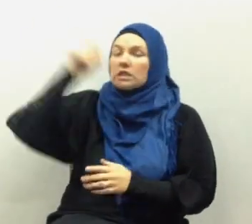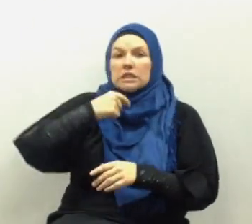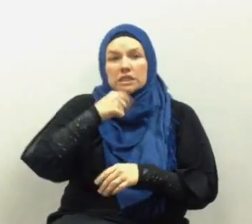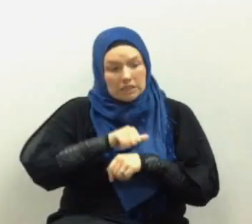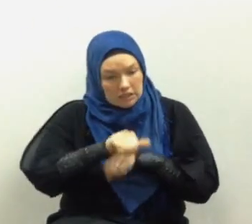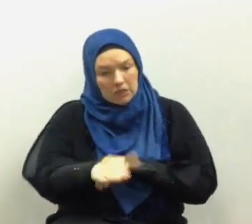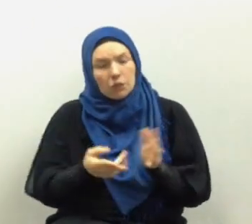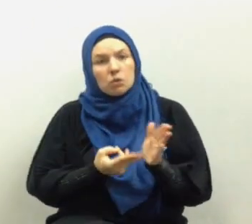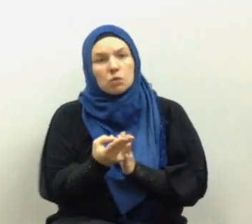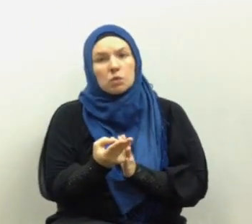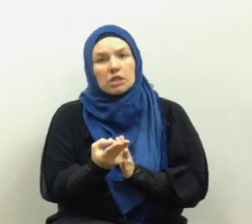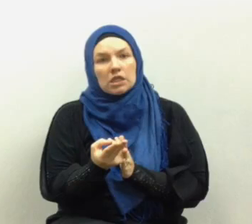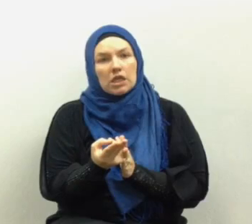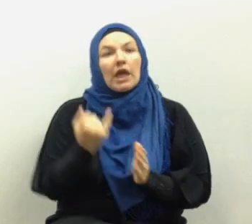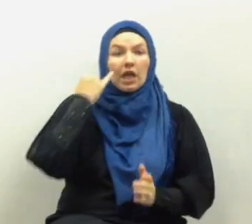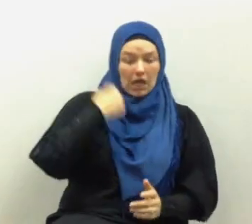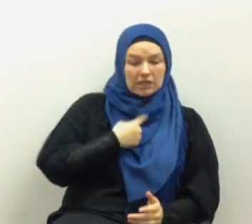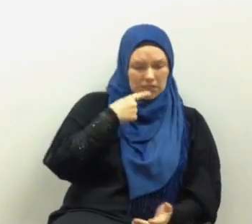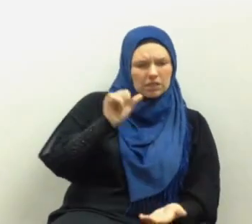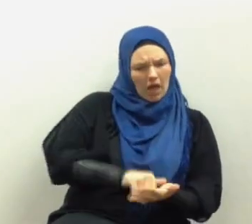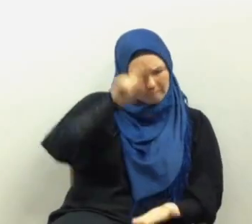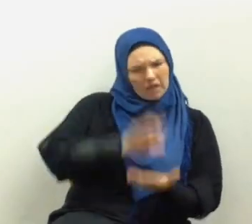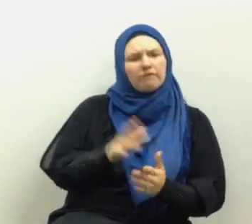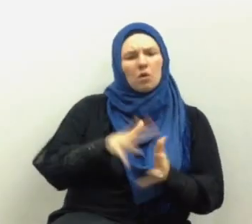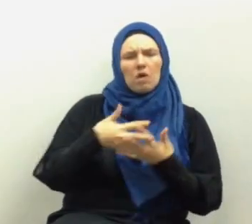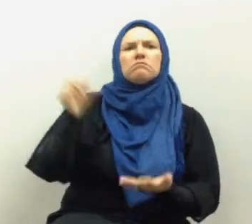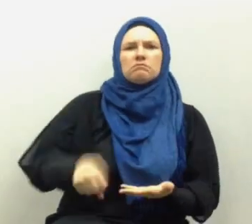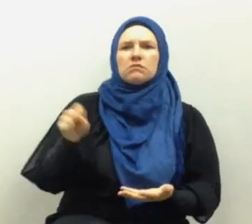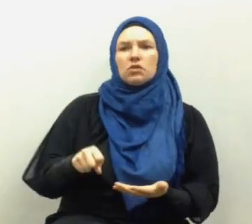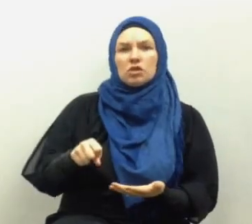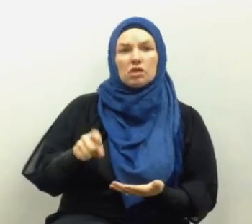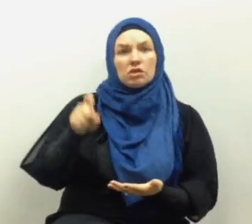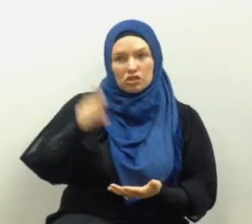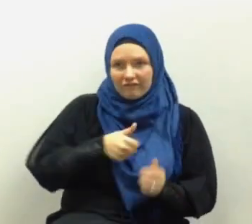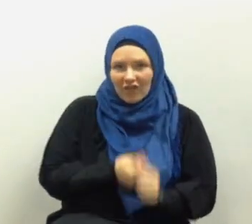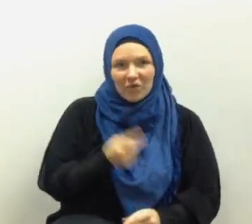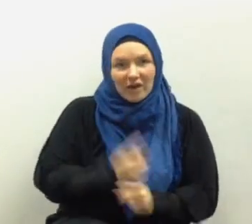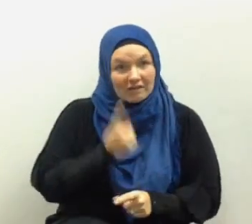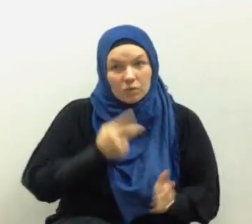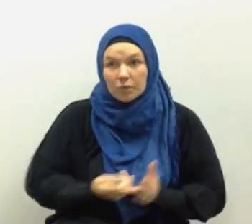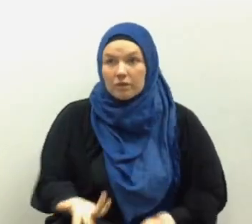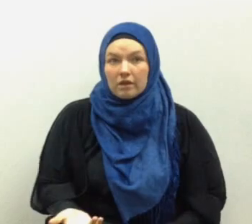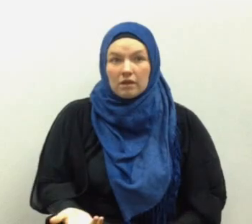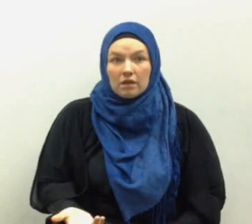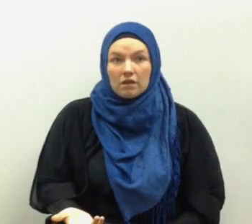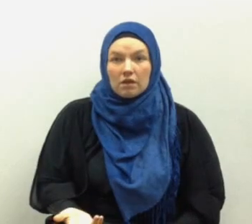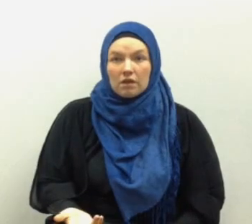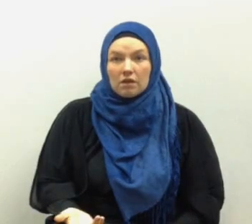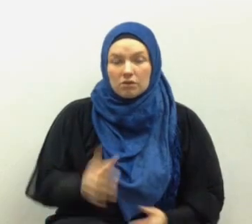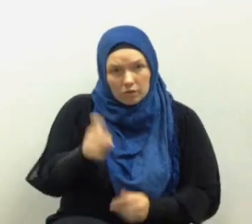if Allah said the truth and I claim to believe in that truth shouldn't I follow it if it is true